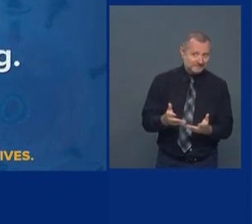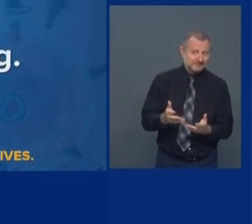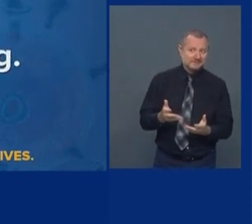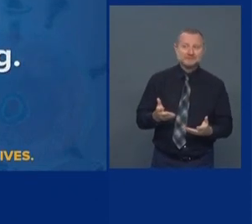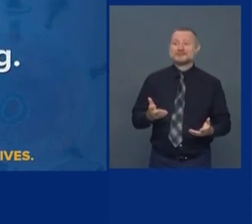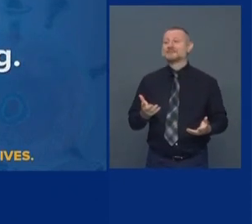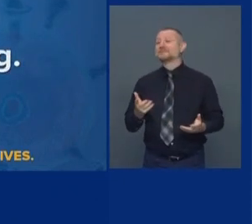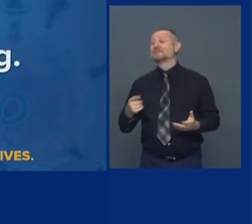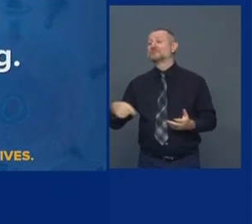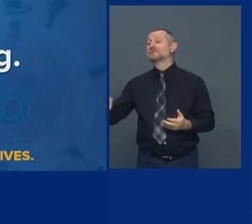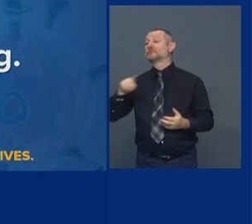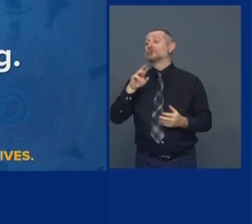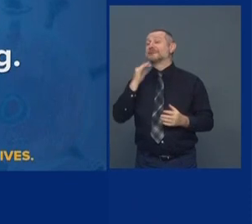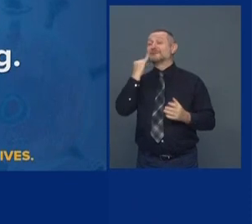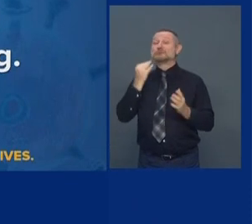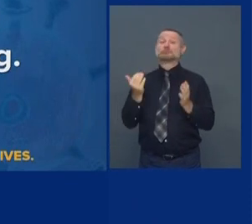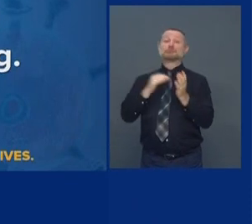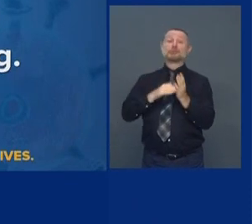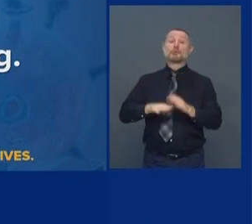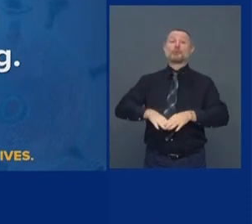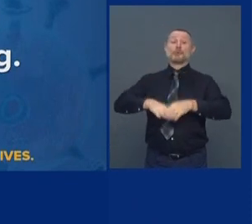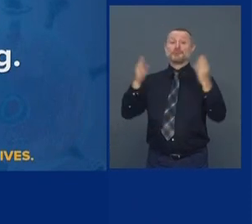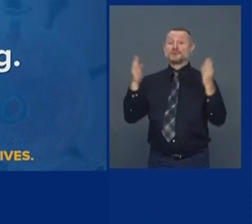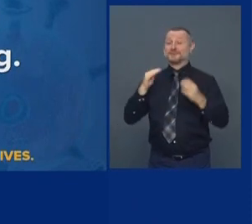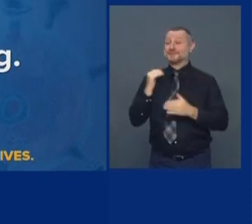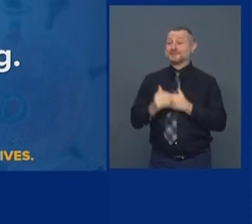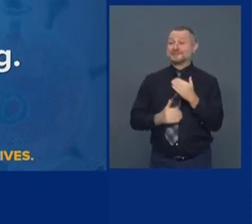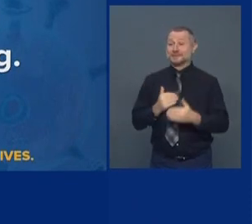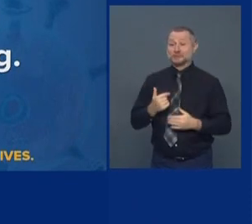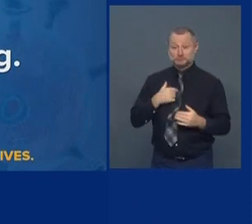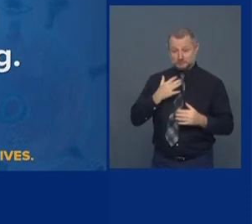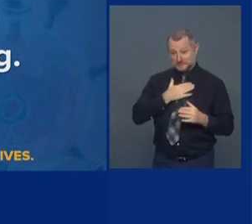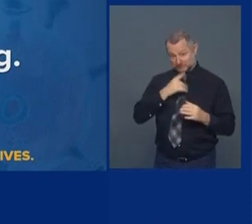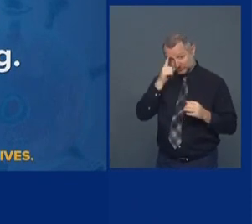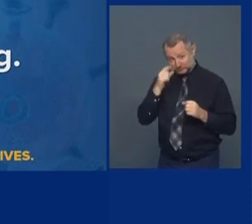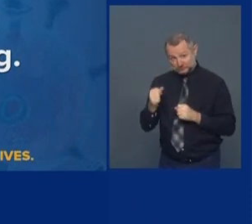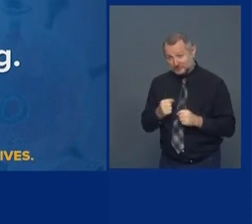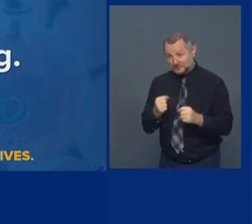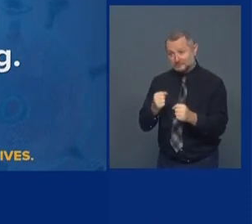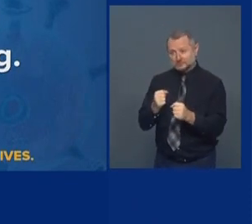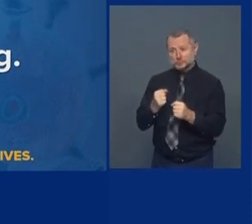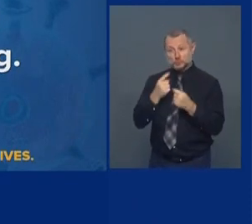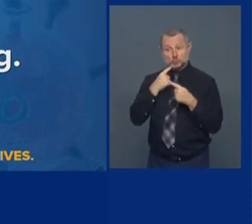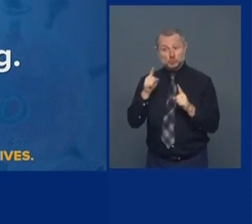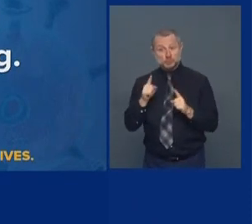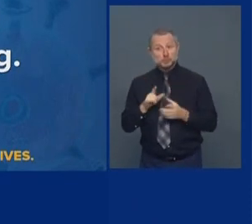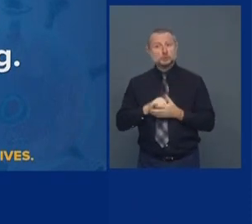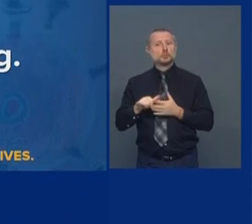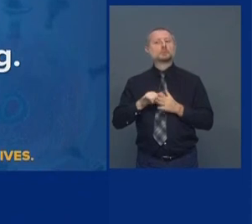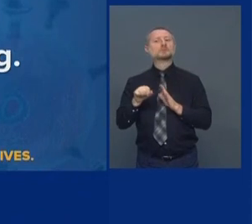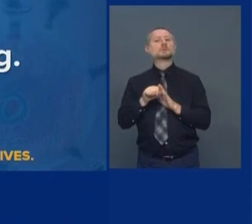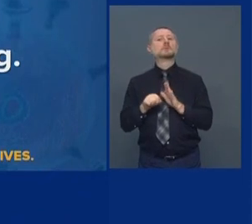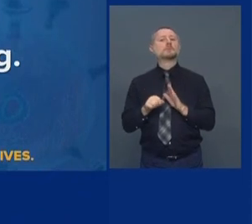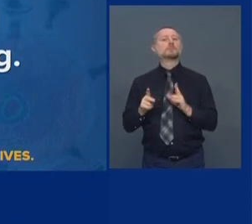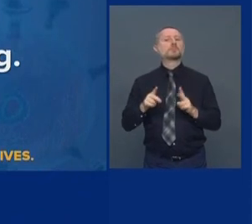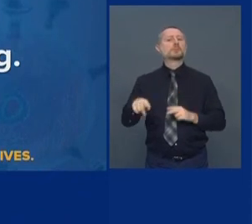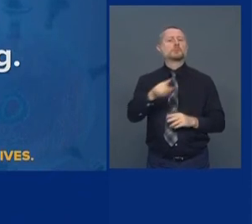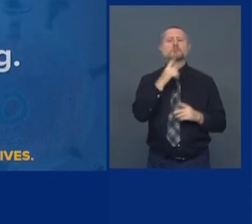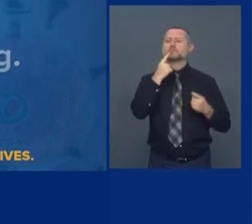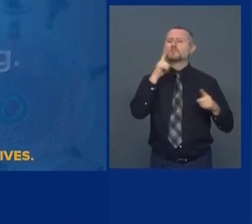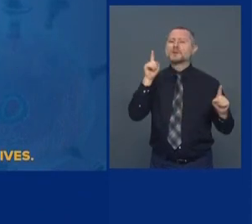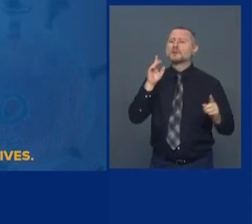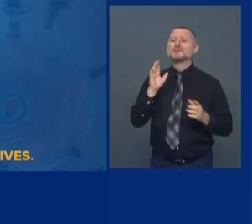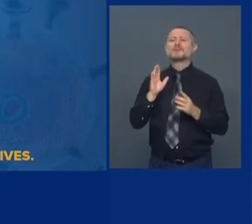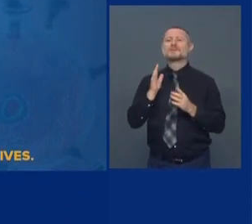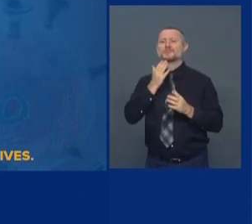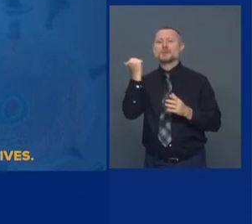working. New Yorkers are doing a better job than any state in the United States of America, period. And I'm proud to be a